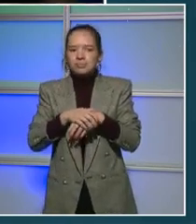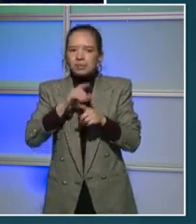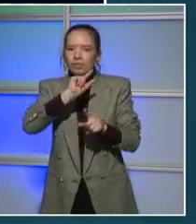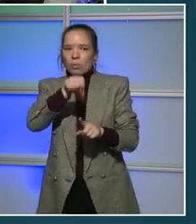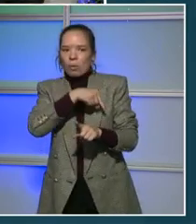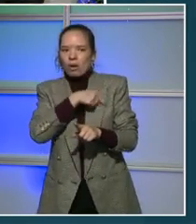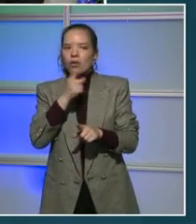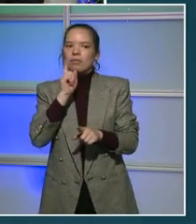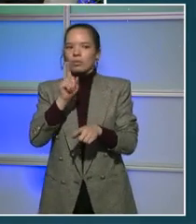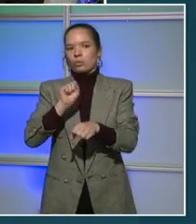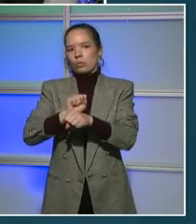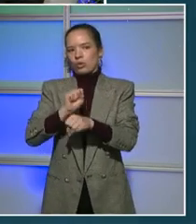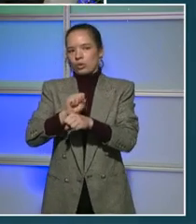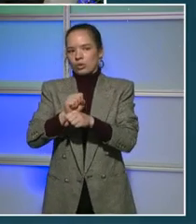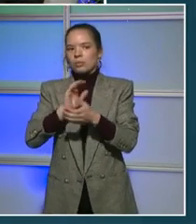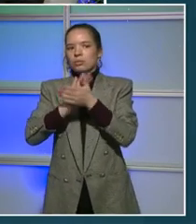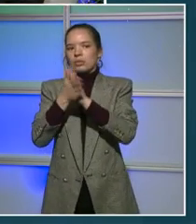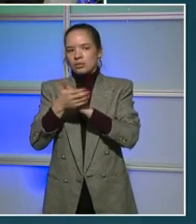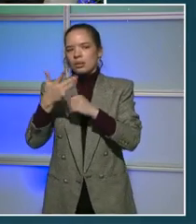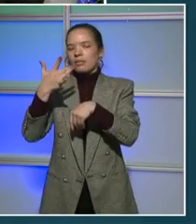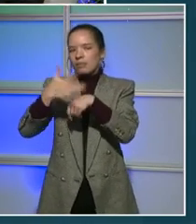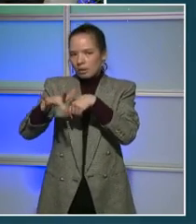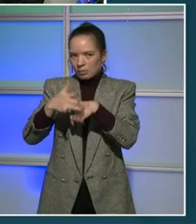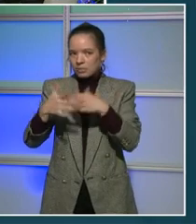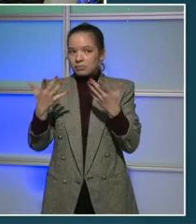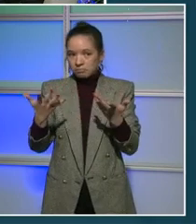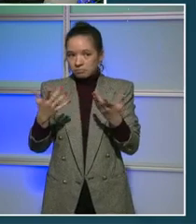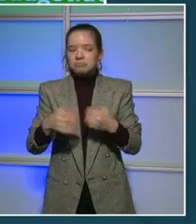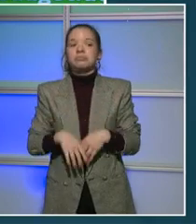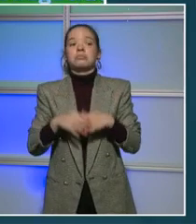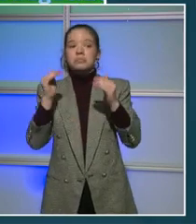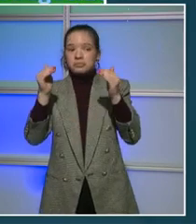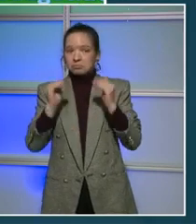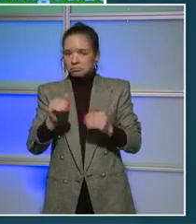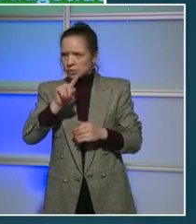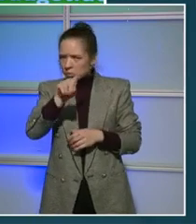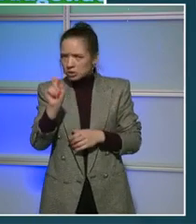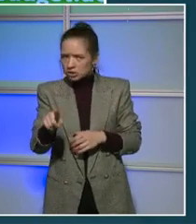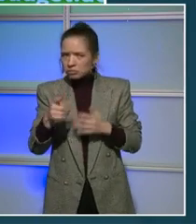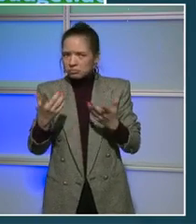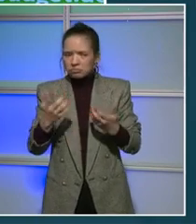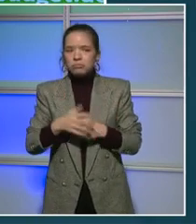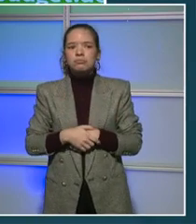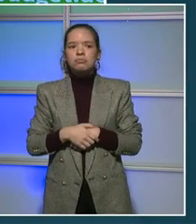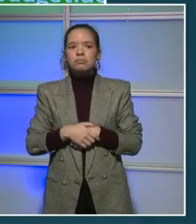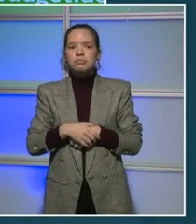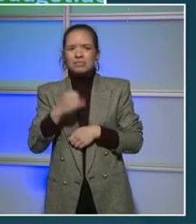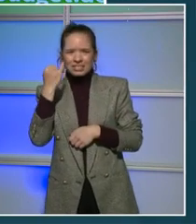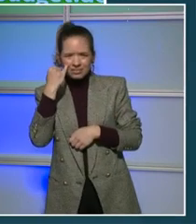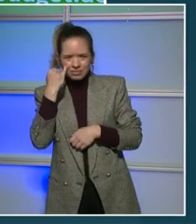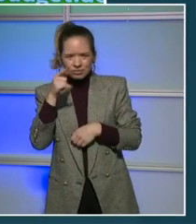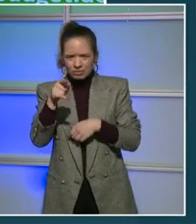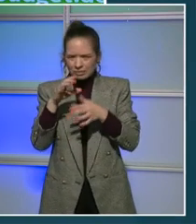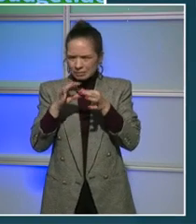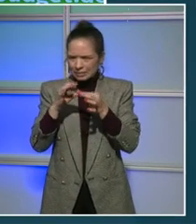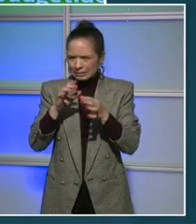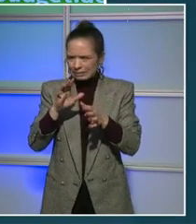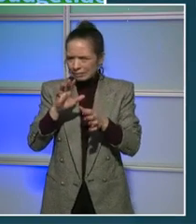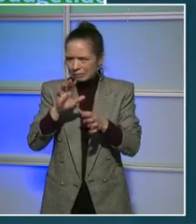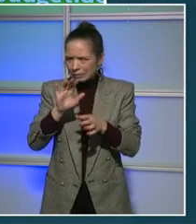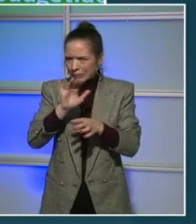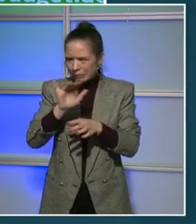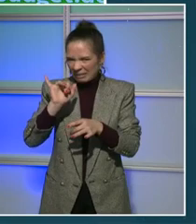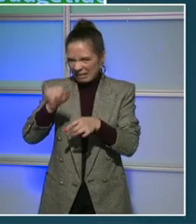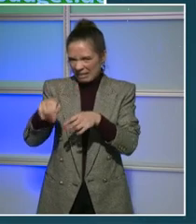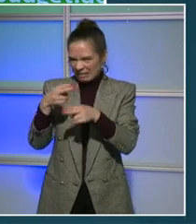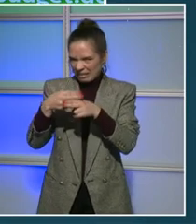All right. We're going to go to our next question. And apologies if I mispronounce this, but Rania in Ward 2, you are able to ask your question now.